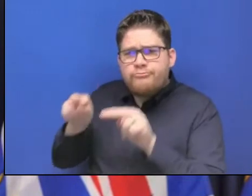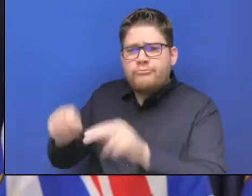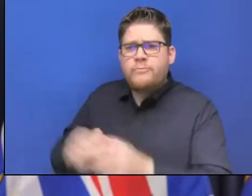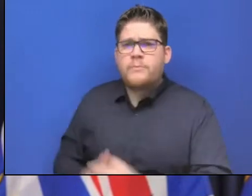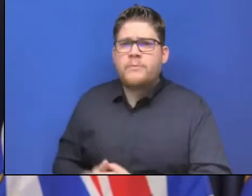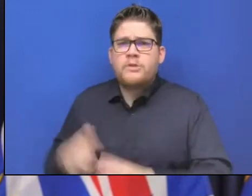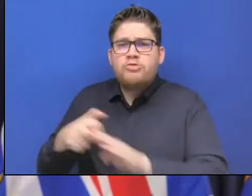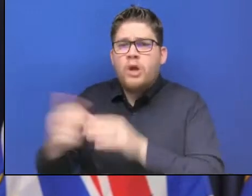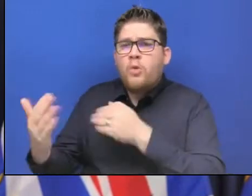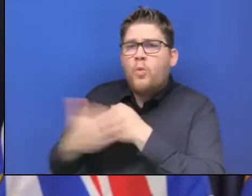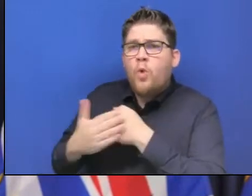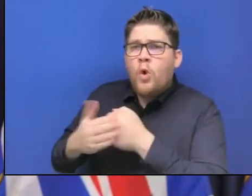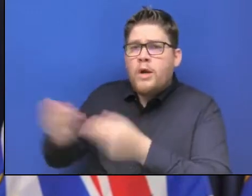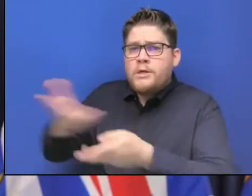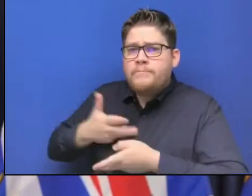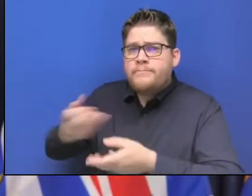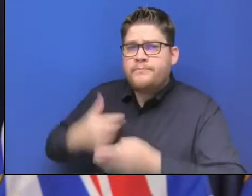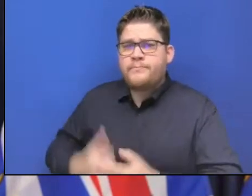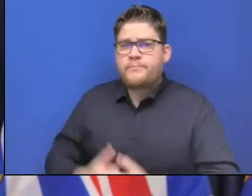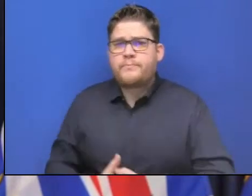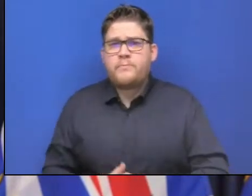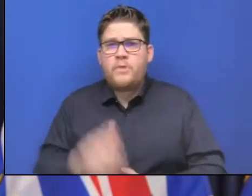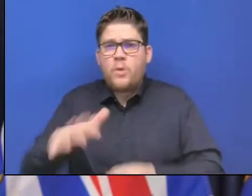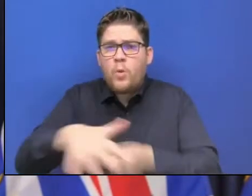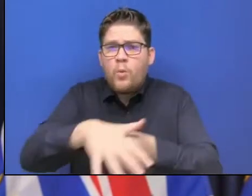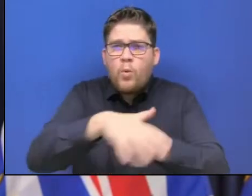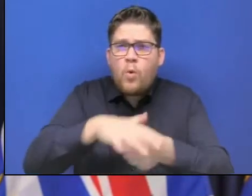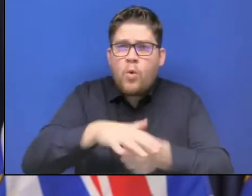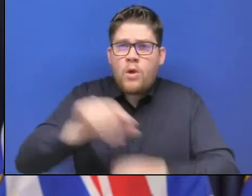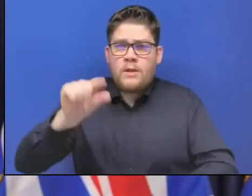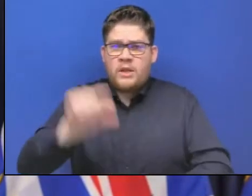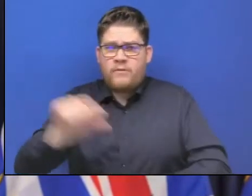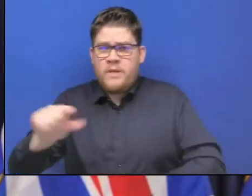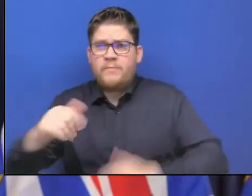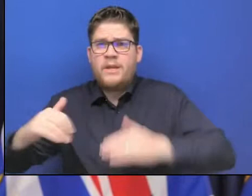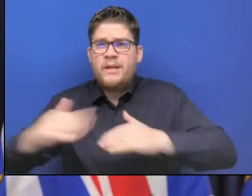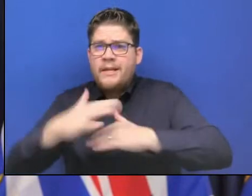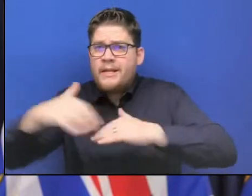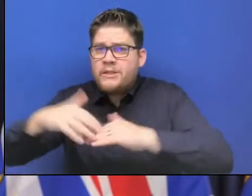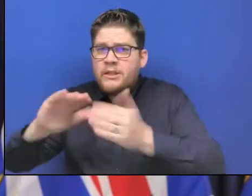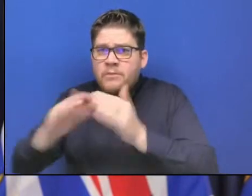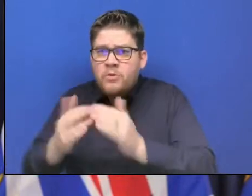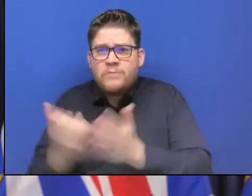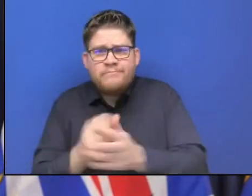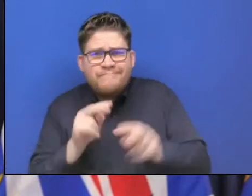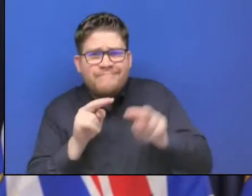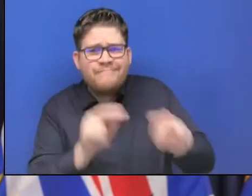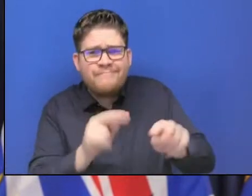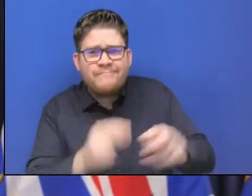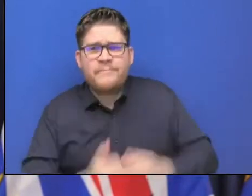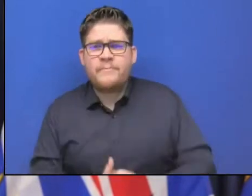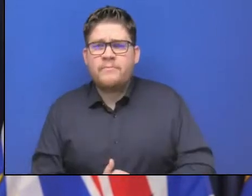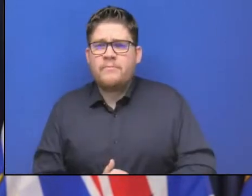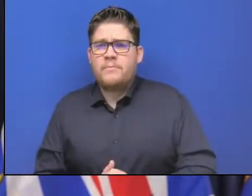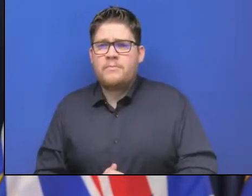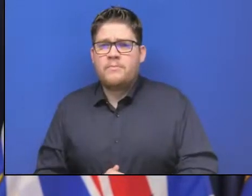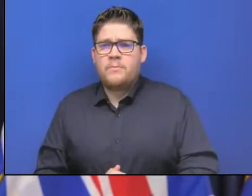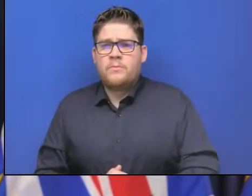First Nation authorities. If you're able, storm-proof your homes. At the very least, clear gutters and drainages.